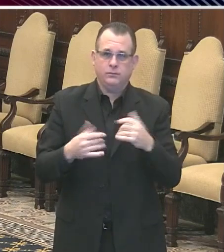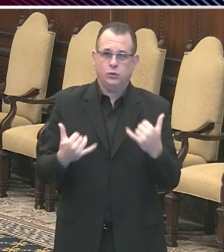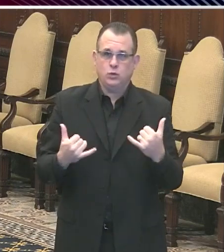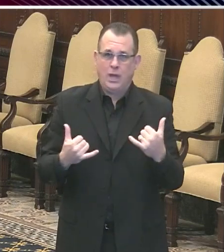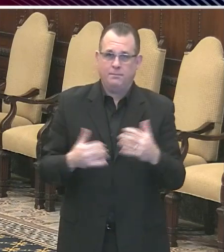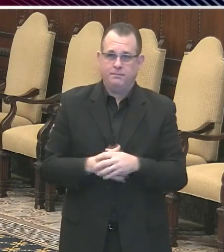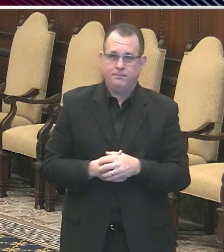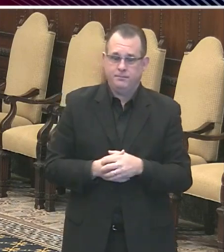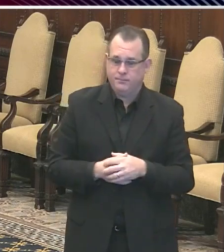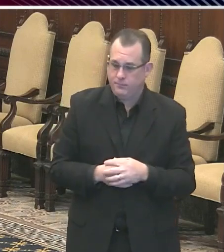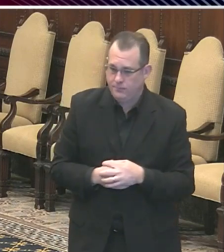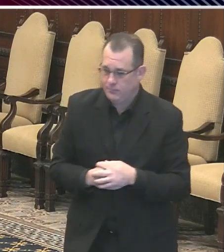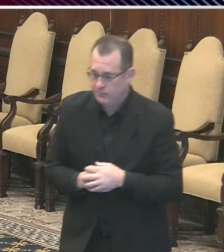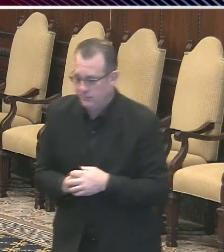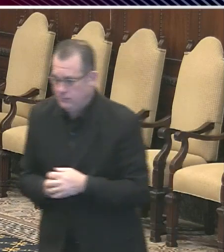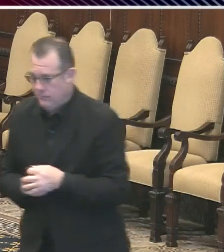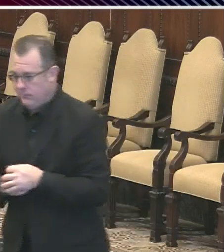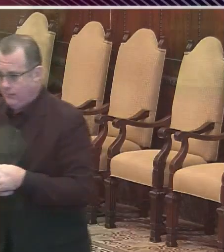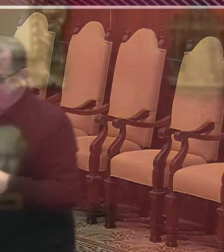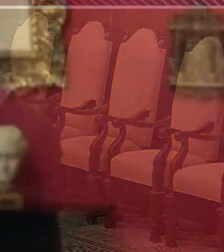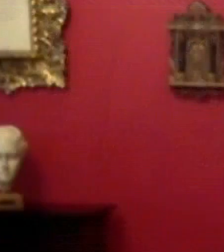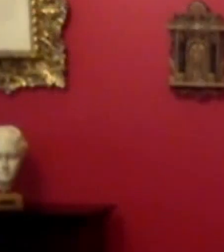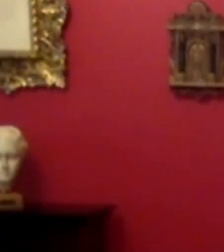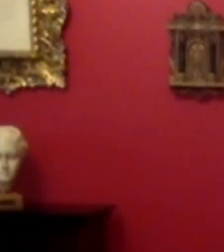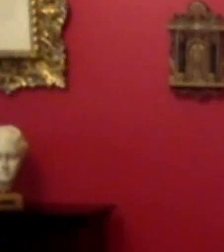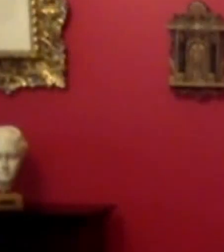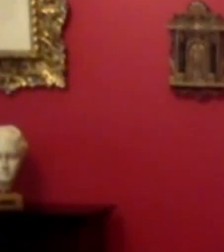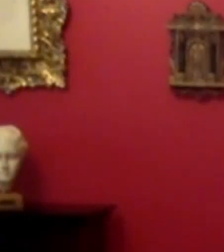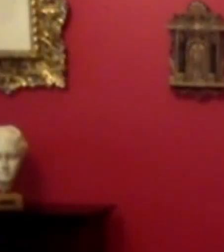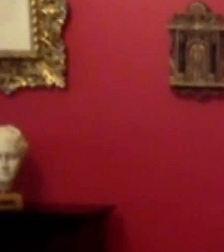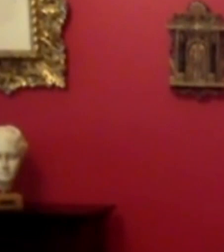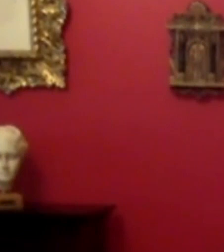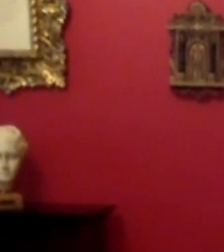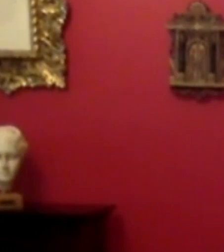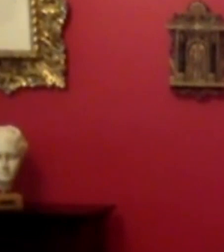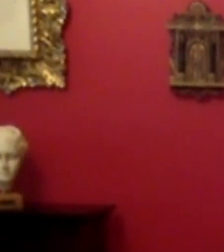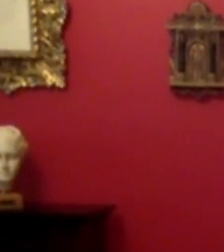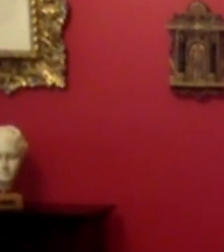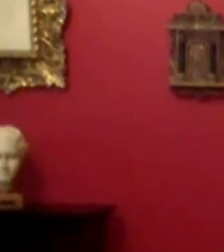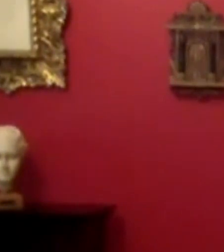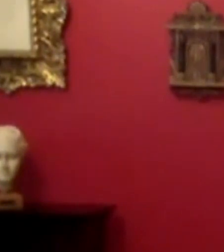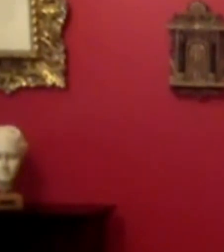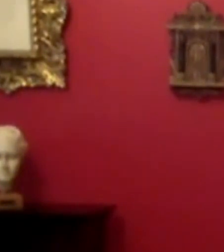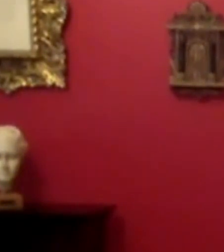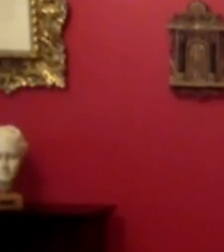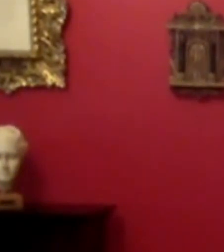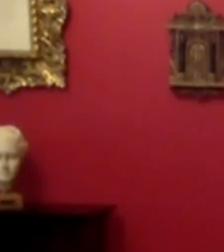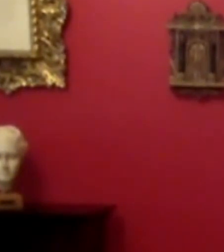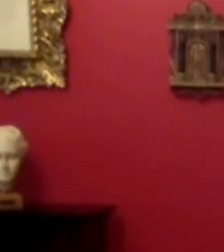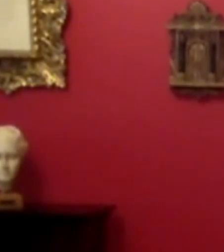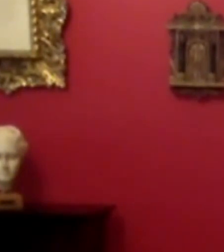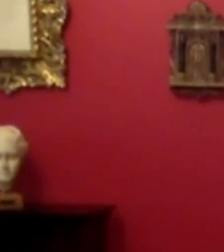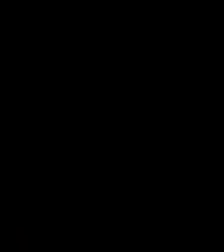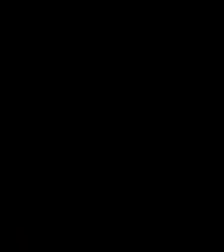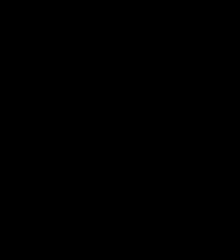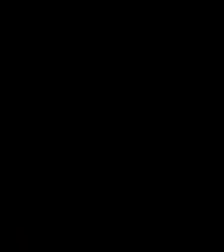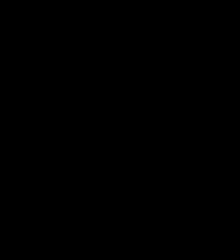2020. Buenas tardes a todos. Quiero comenzar el día de hoy con un comentario sobre lo que observé el fin de semana.